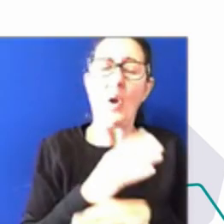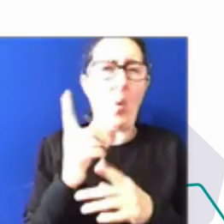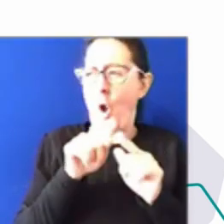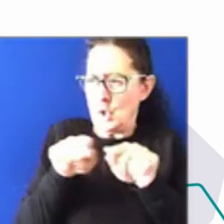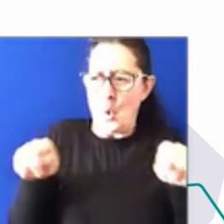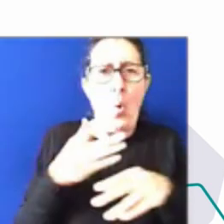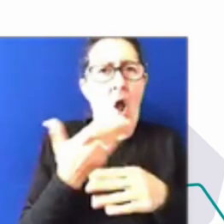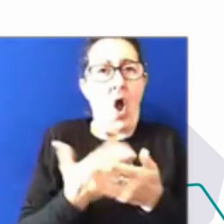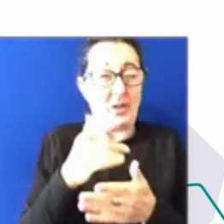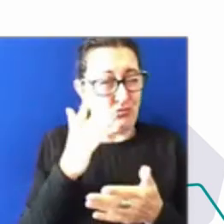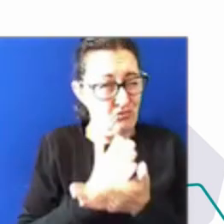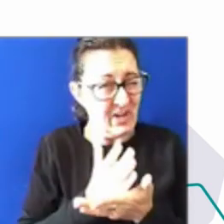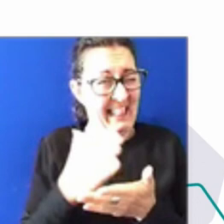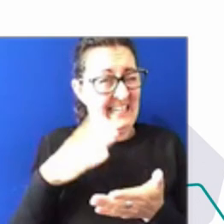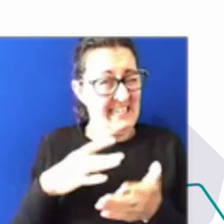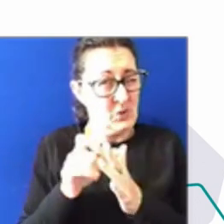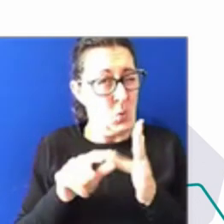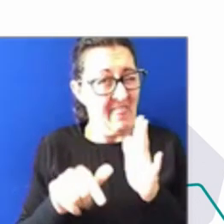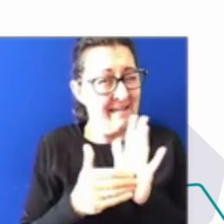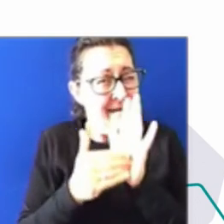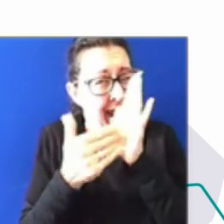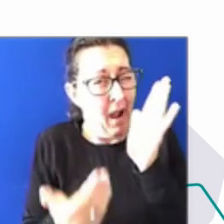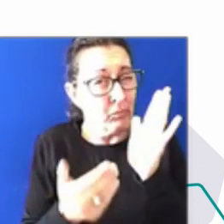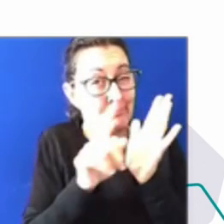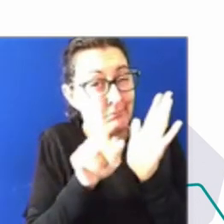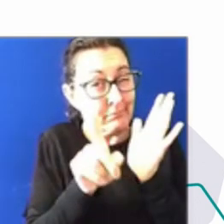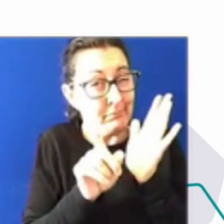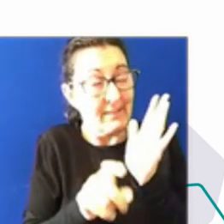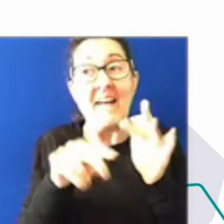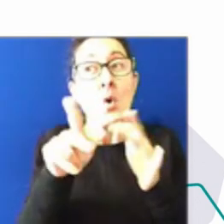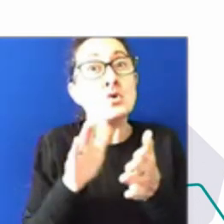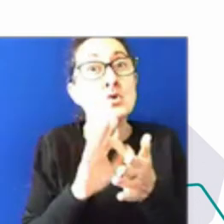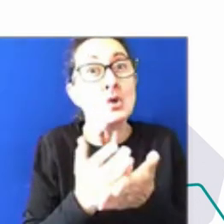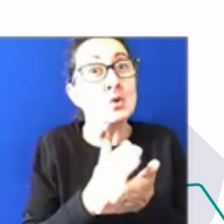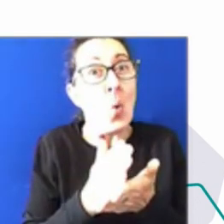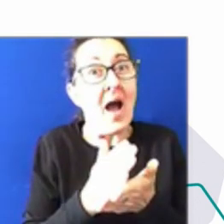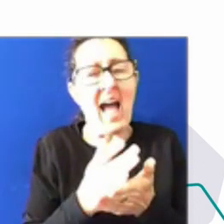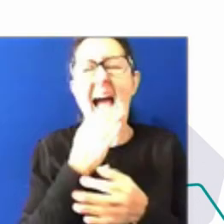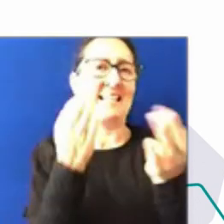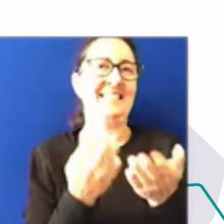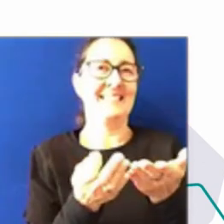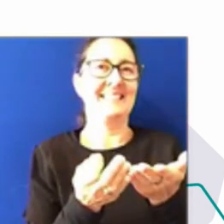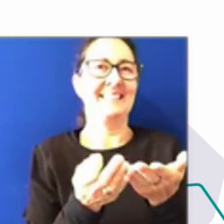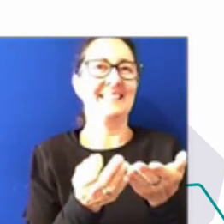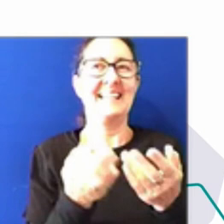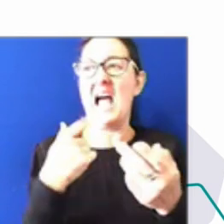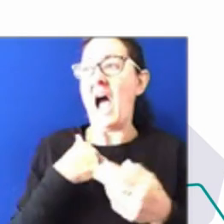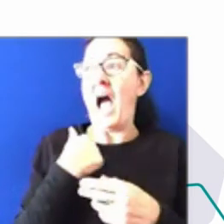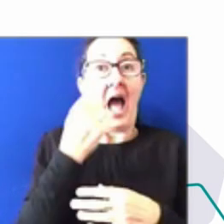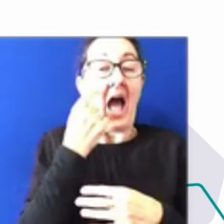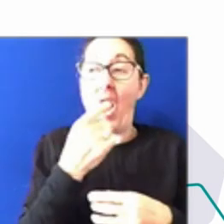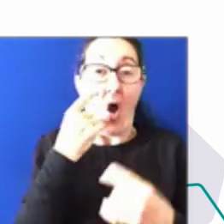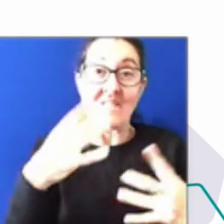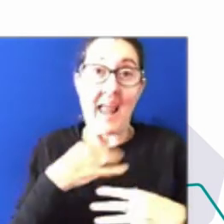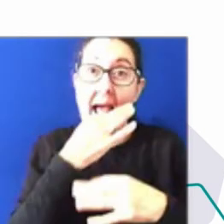be done now? And if you're not sure, ask. Because I know when I ask people to do things, they often think it must be the most important thing in the